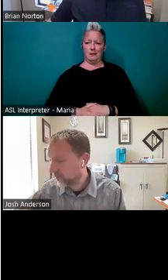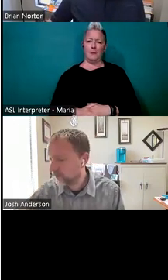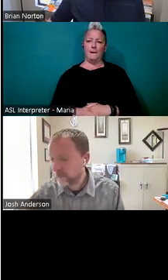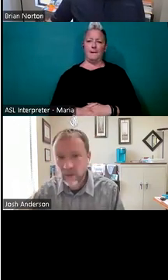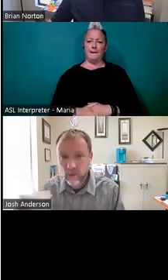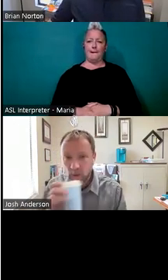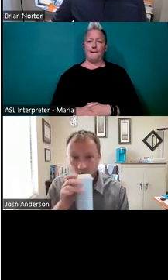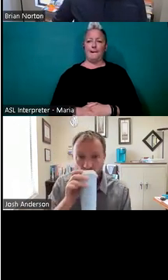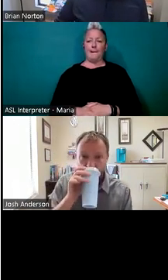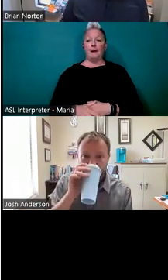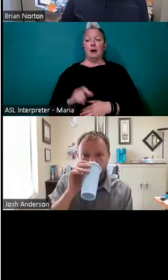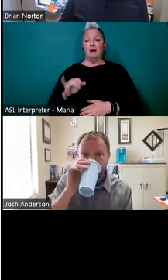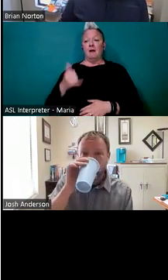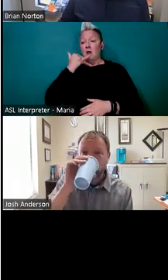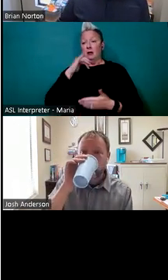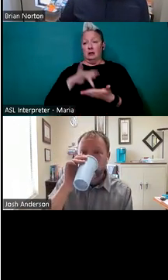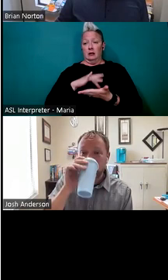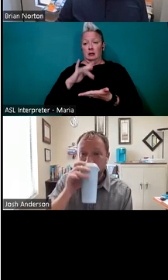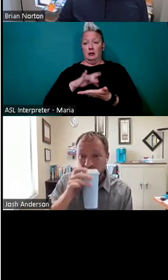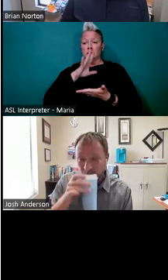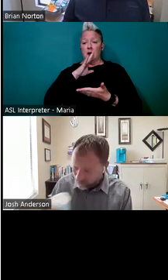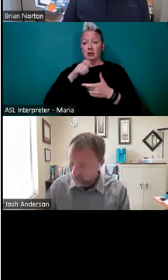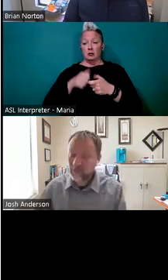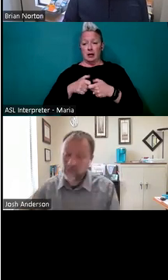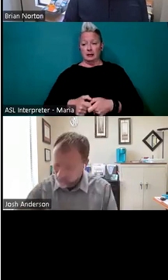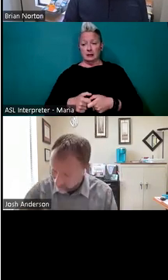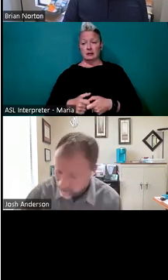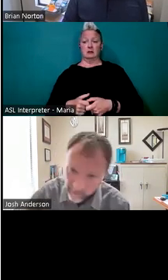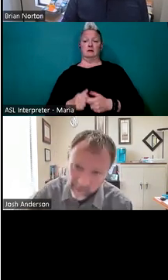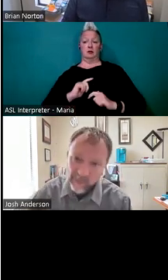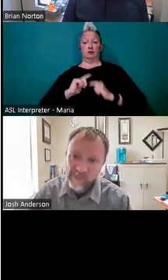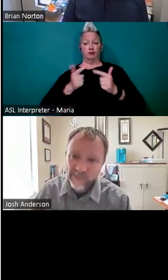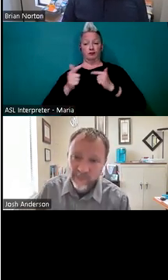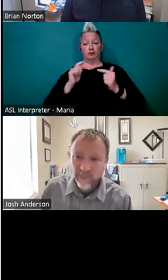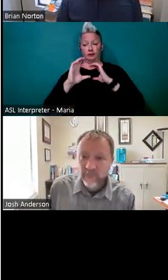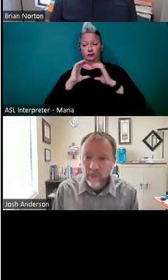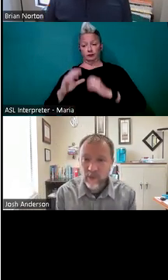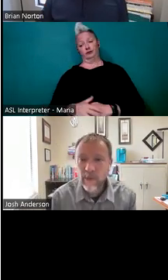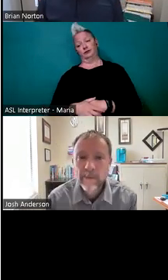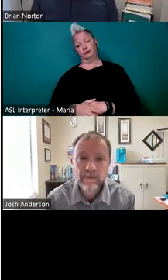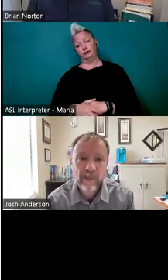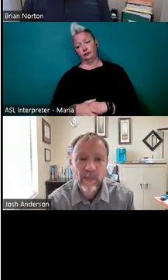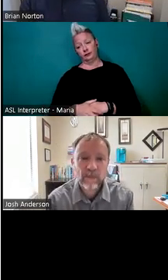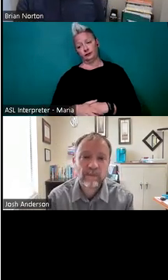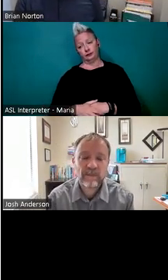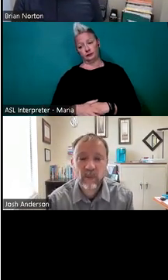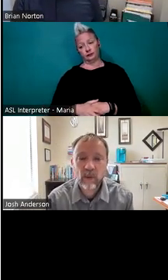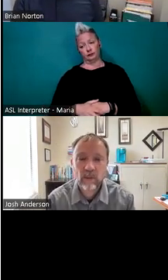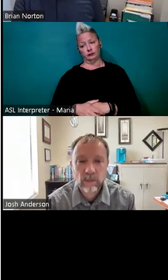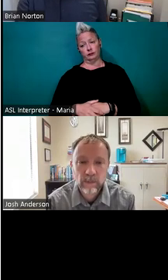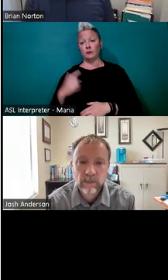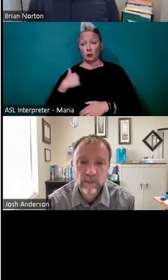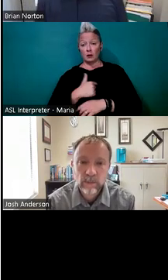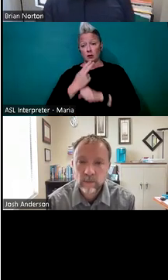someone mentioned if they have a phone or a tablet, talk to text, um, for that interpersonal communication, um, that certainly is something that we've used